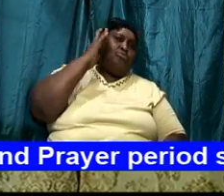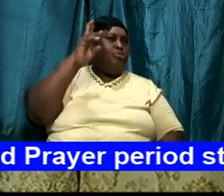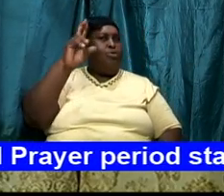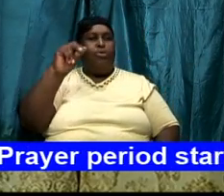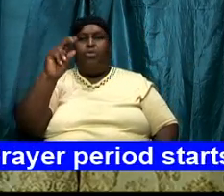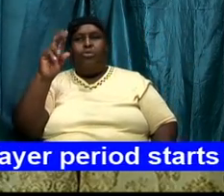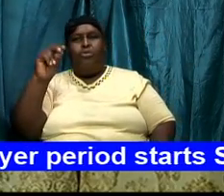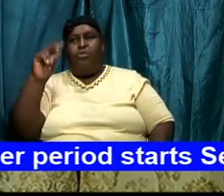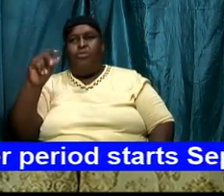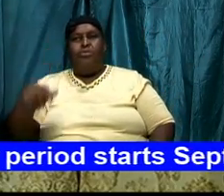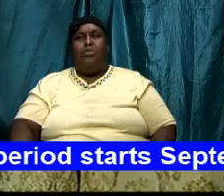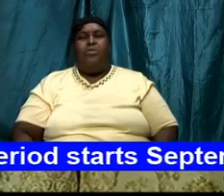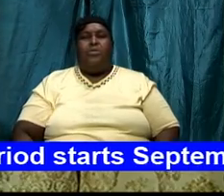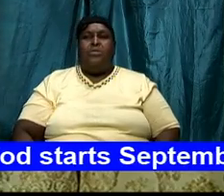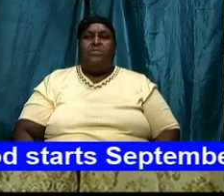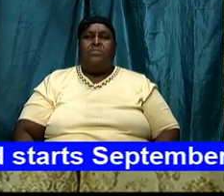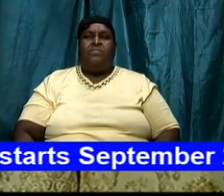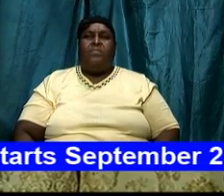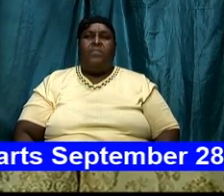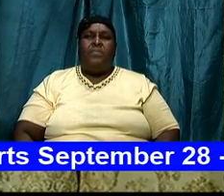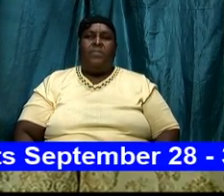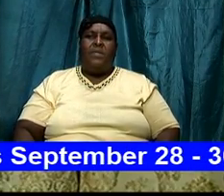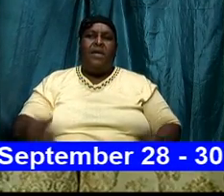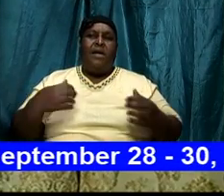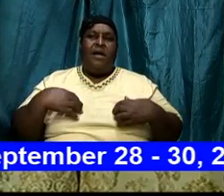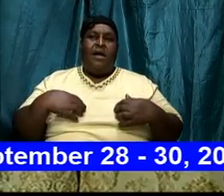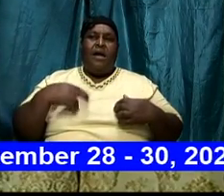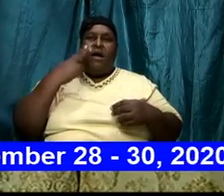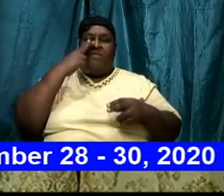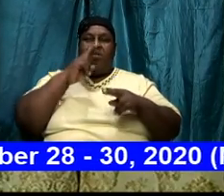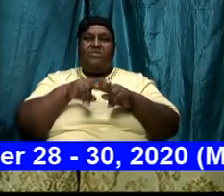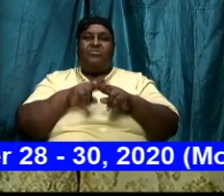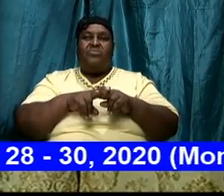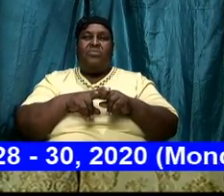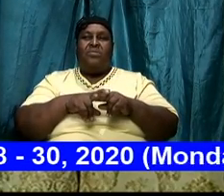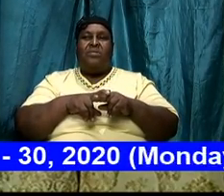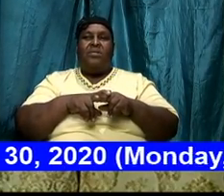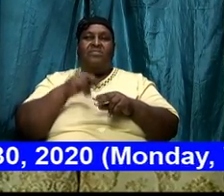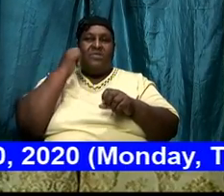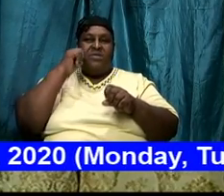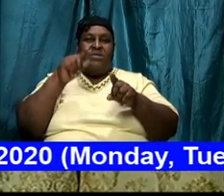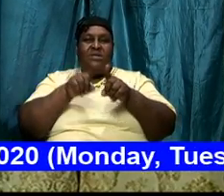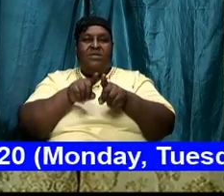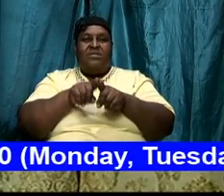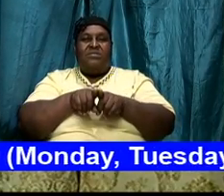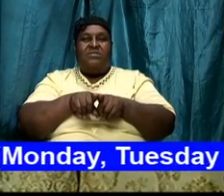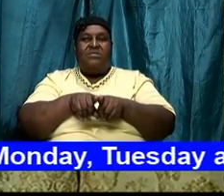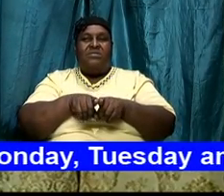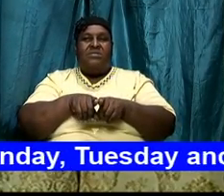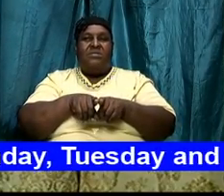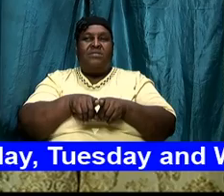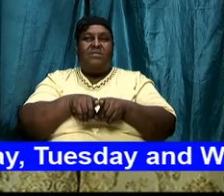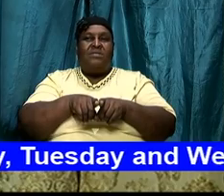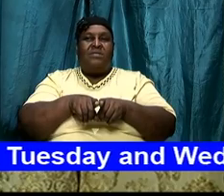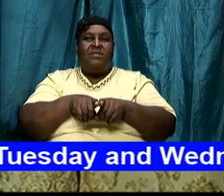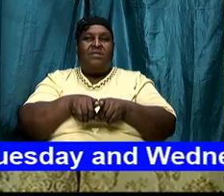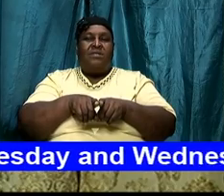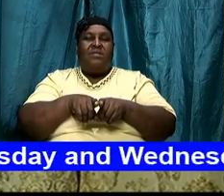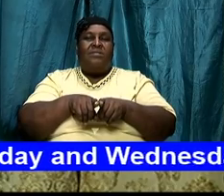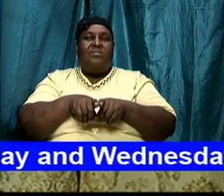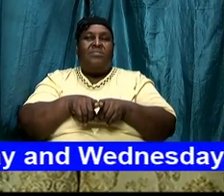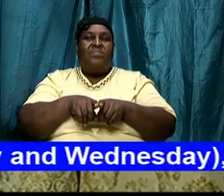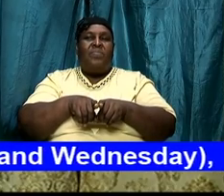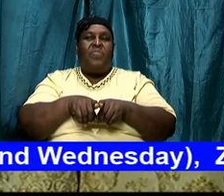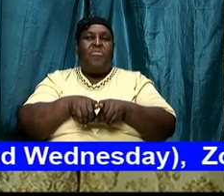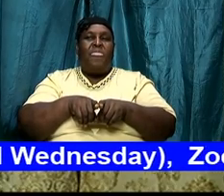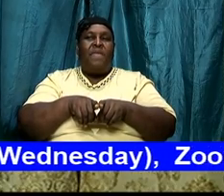I had a joke of a sister that went on I mean it was a joke you know she didn't say it as a joke but it was a joke